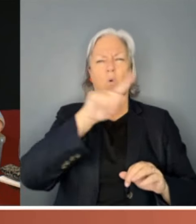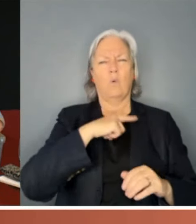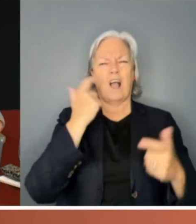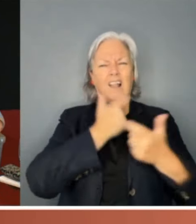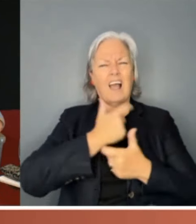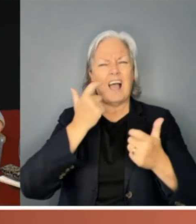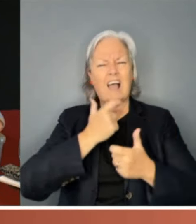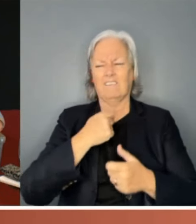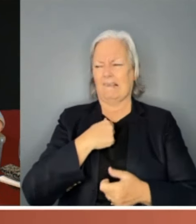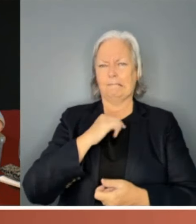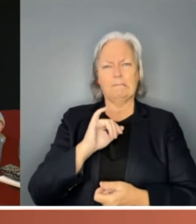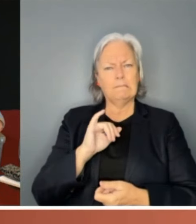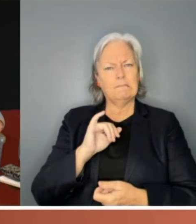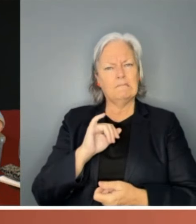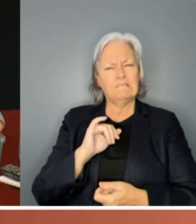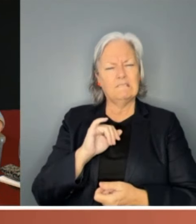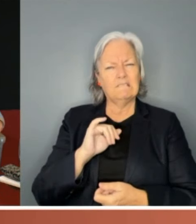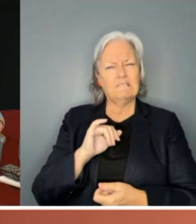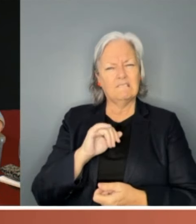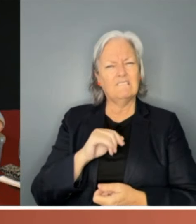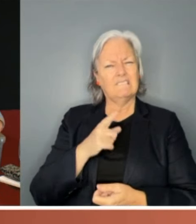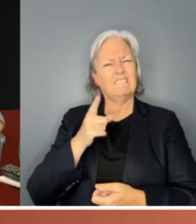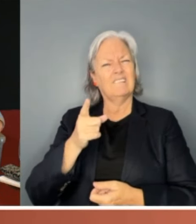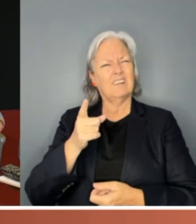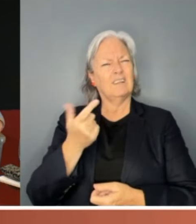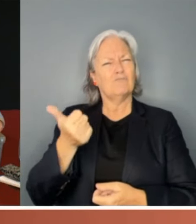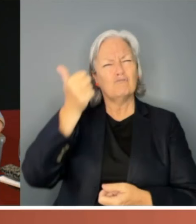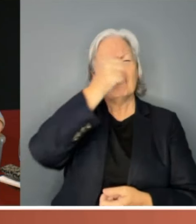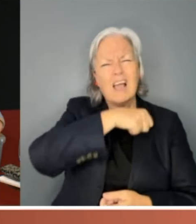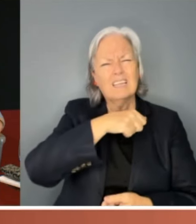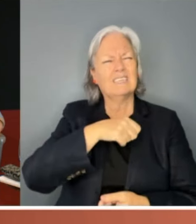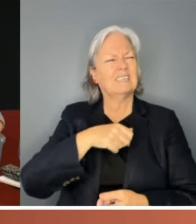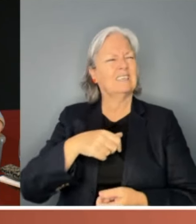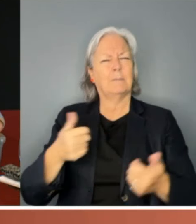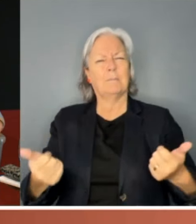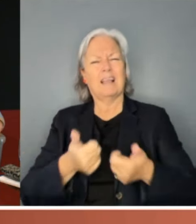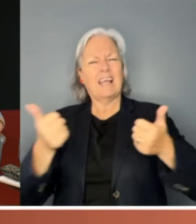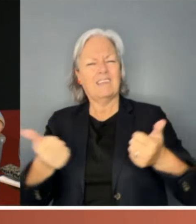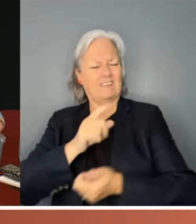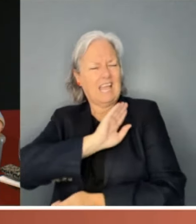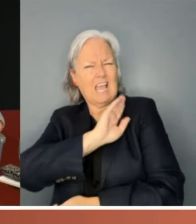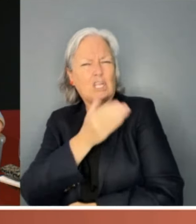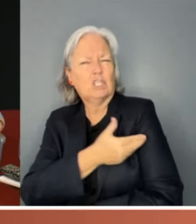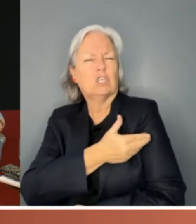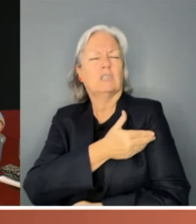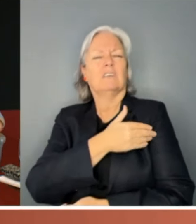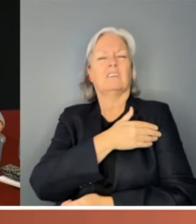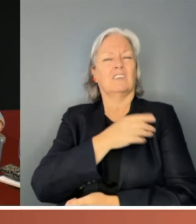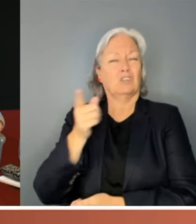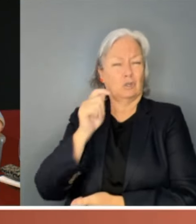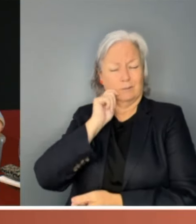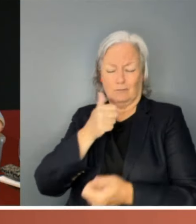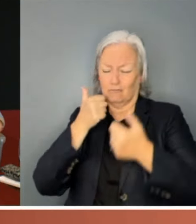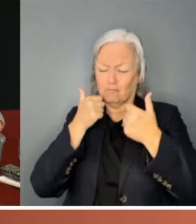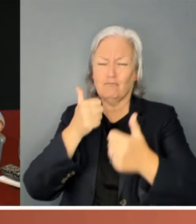Here she is, an articulate, bright, energetic woman who would be terrific in politics. And